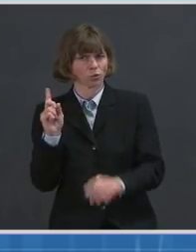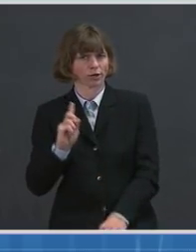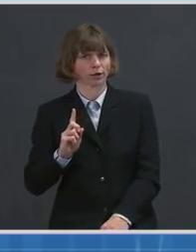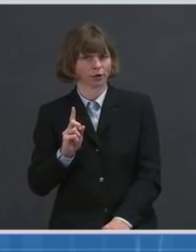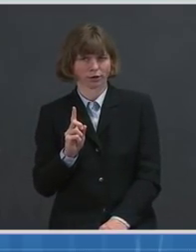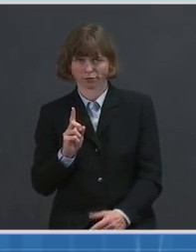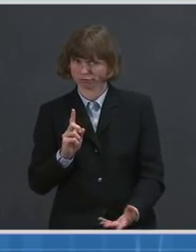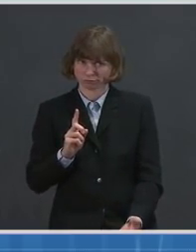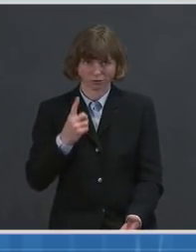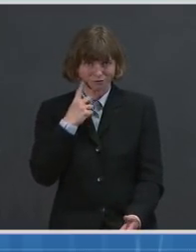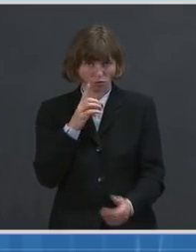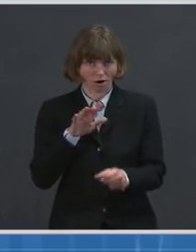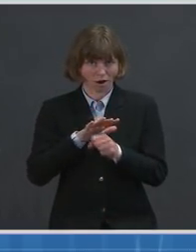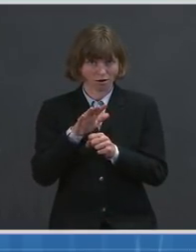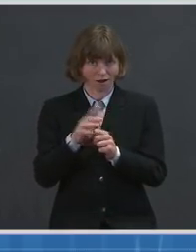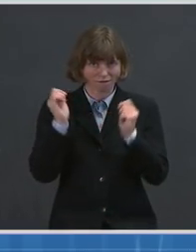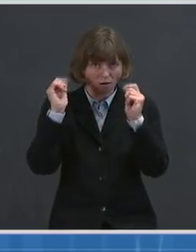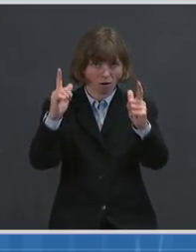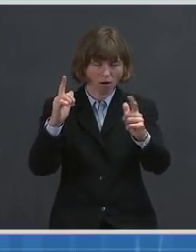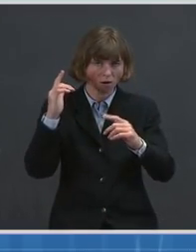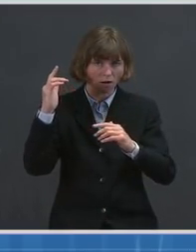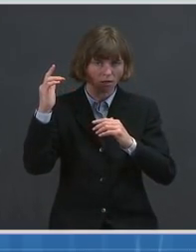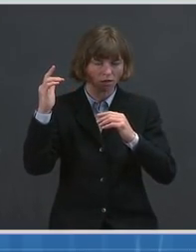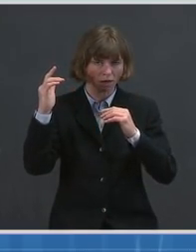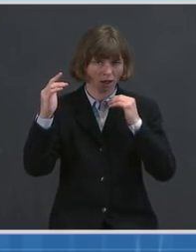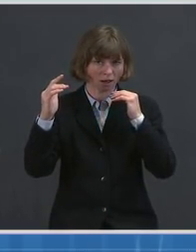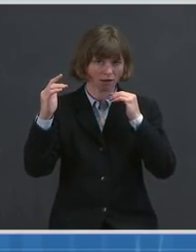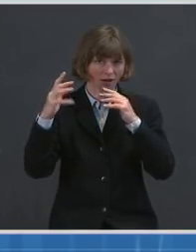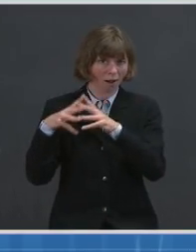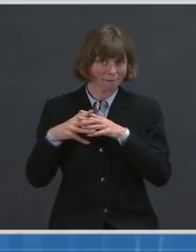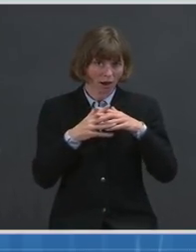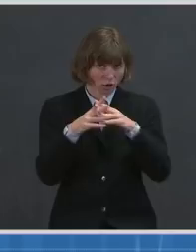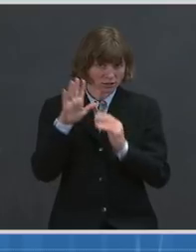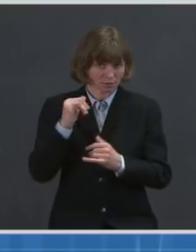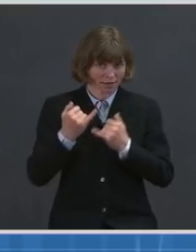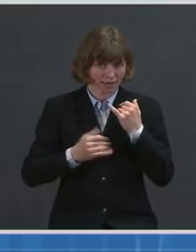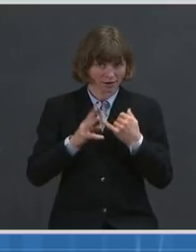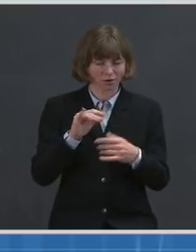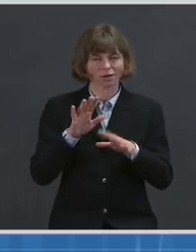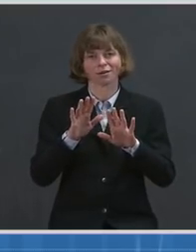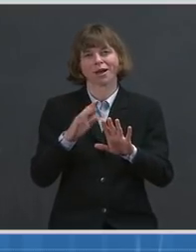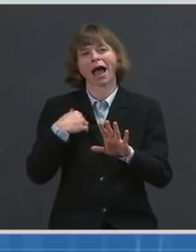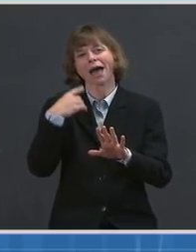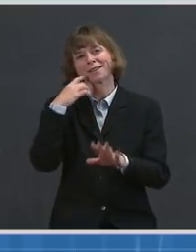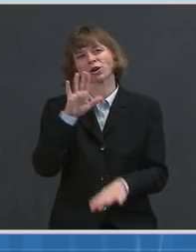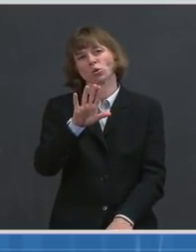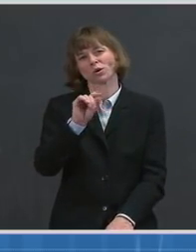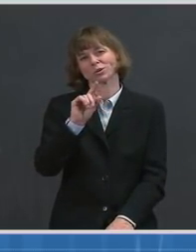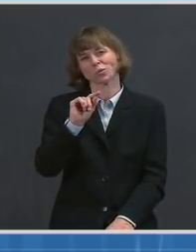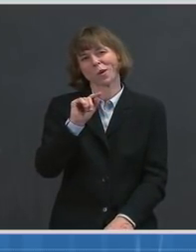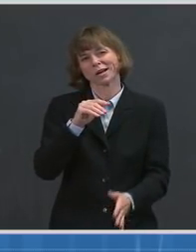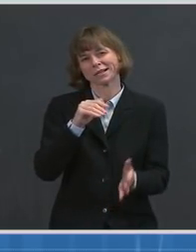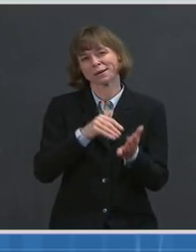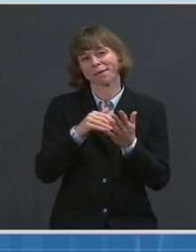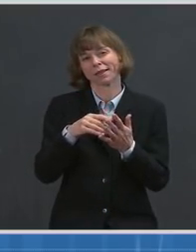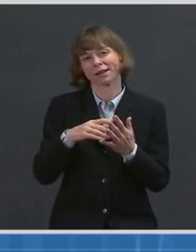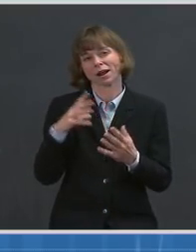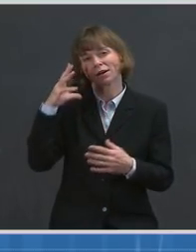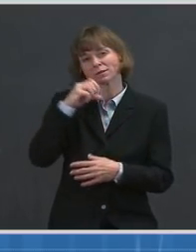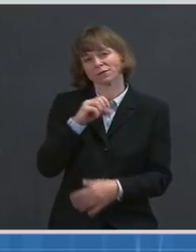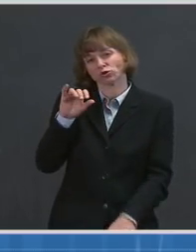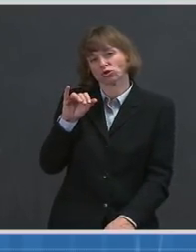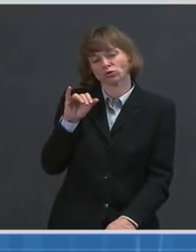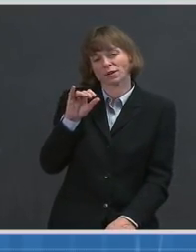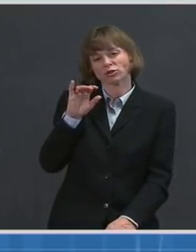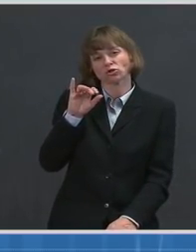to have enough for all eligible Americans by the end of May? Mr. So, Kaitlyn, I think your 20 million is the figure that Johnson & Johnson has talked about